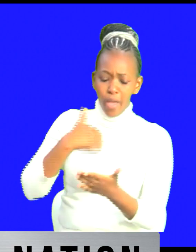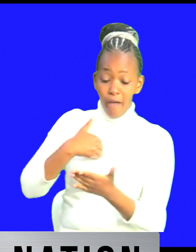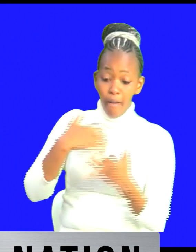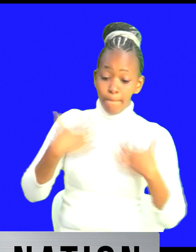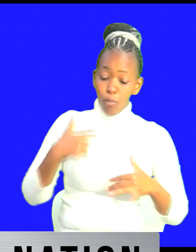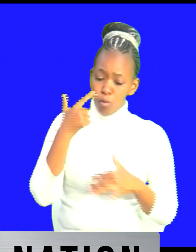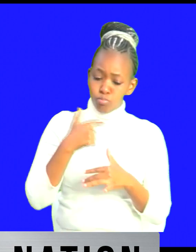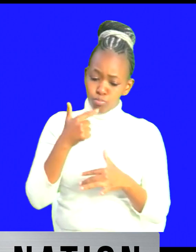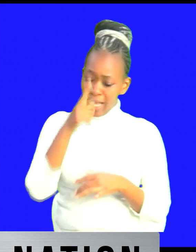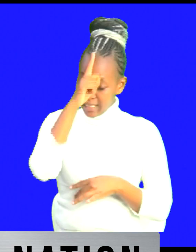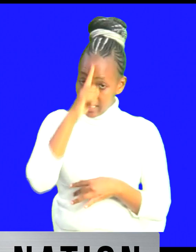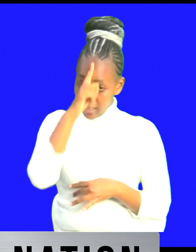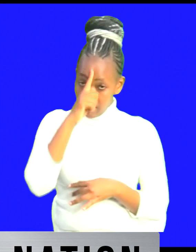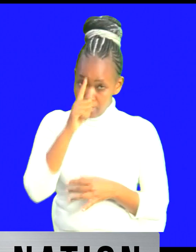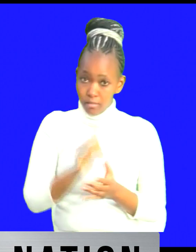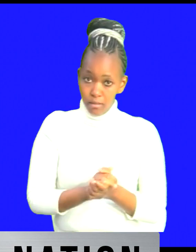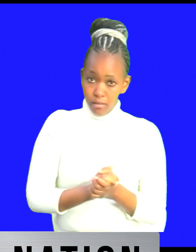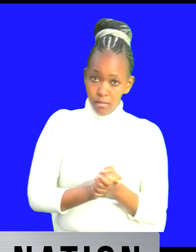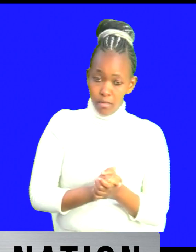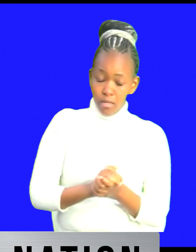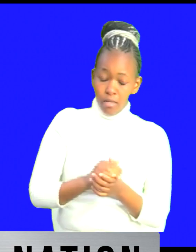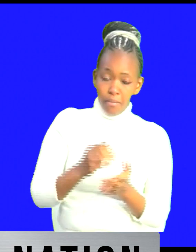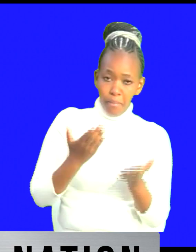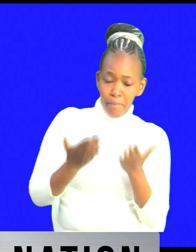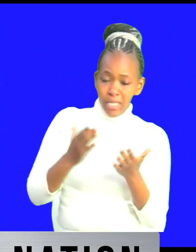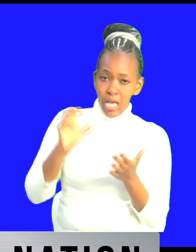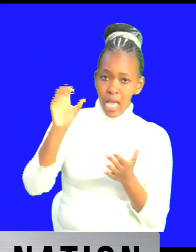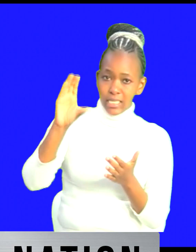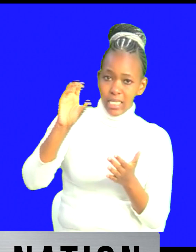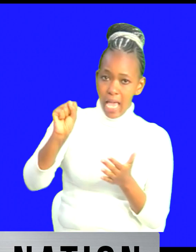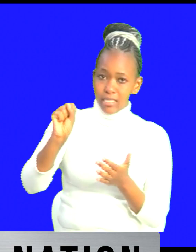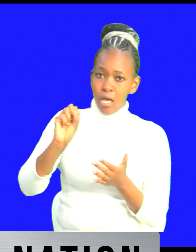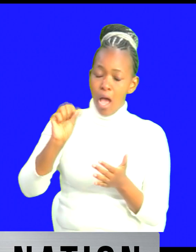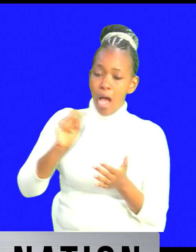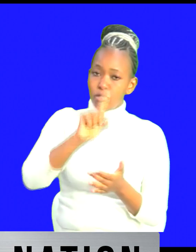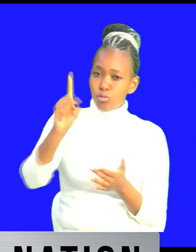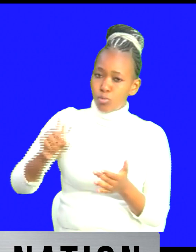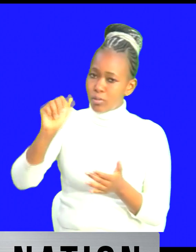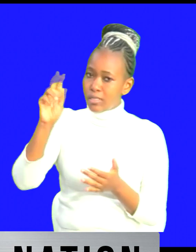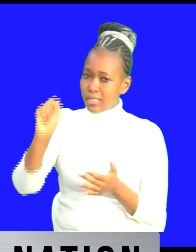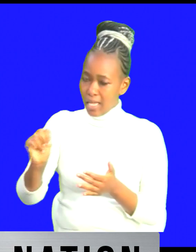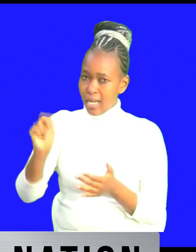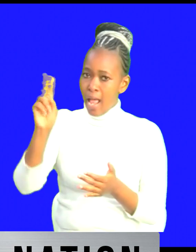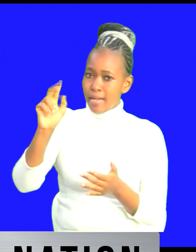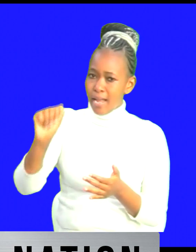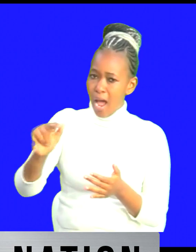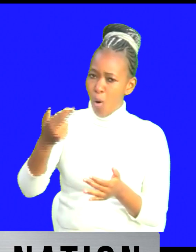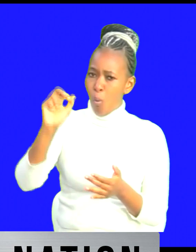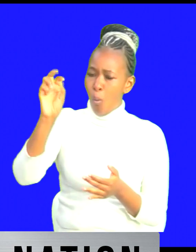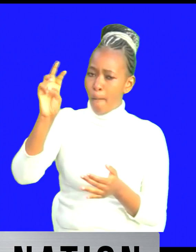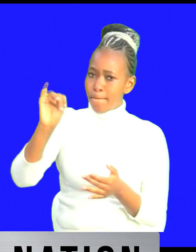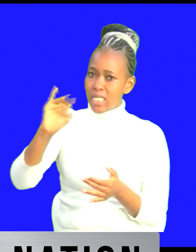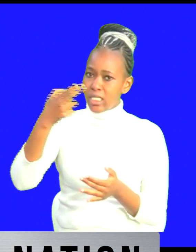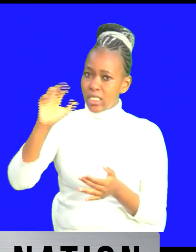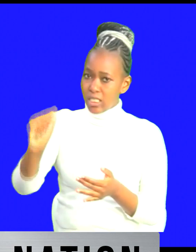seriously uh cs uh susan nahumicha it's taking she's taking things seriously nicolas nicolas yeah yes